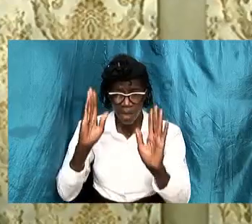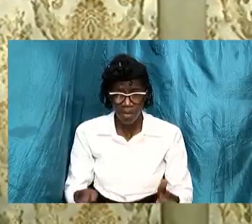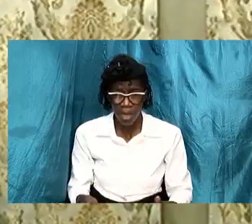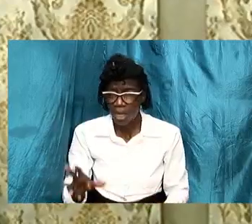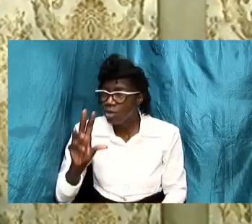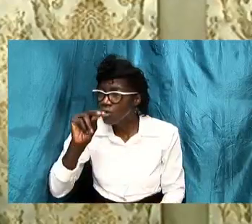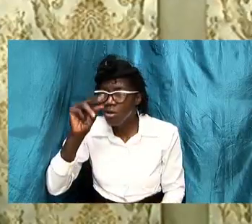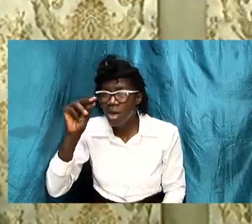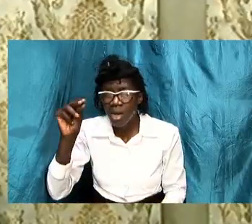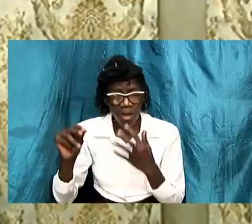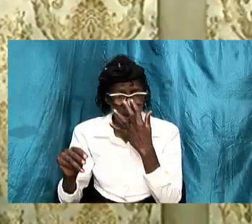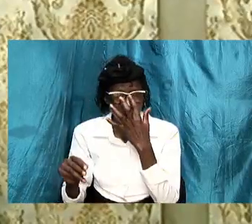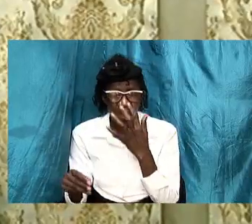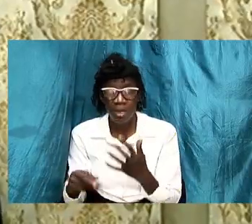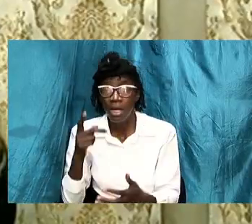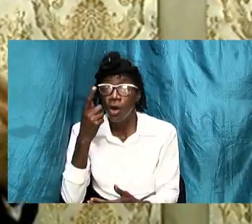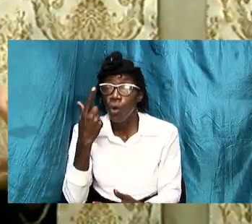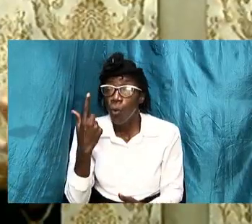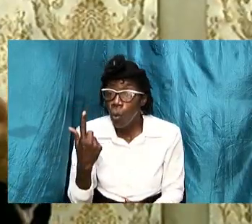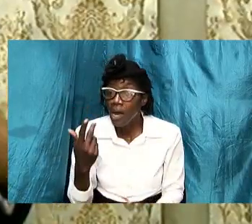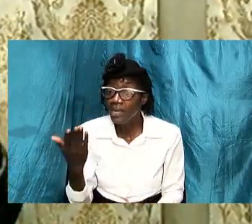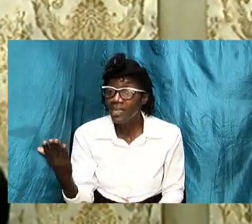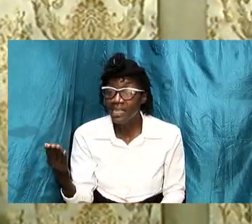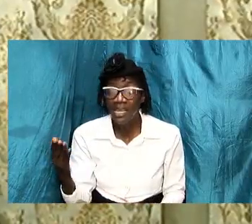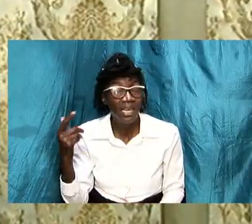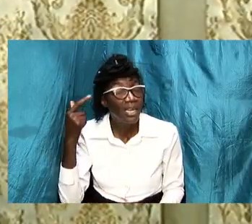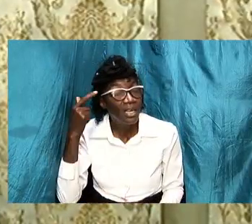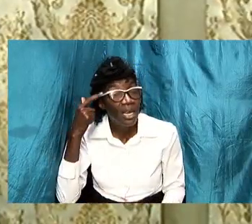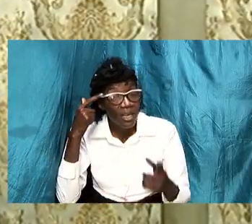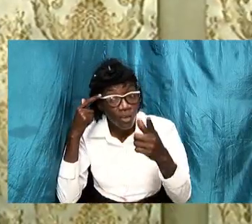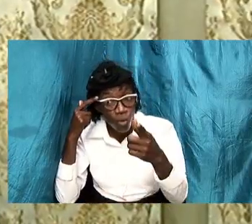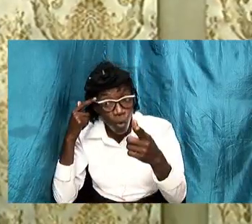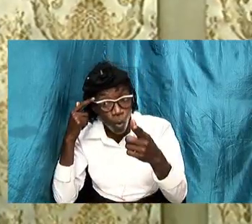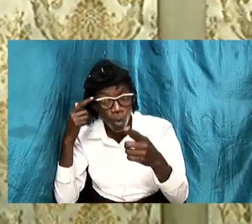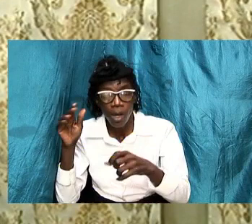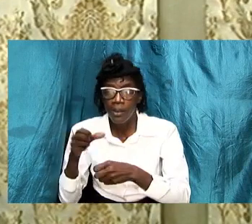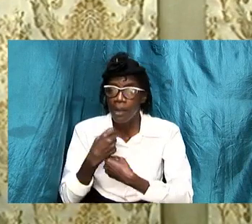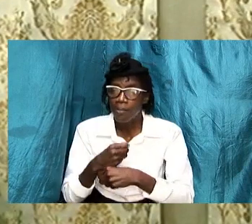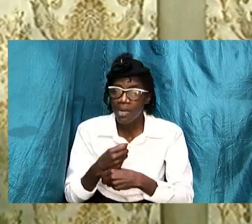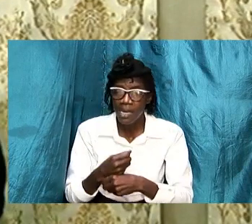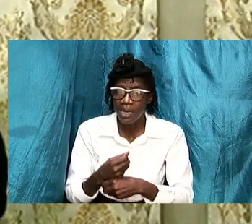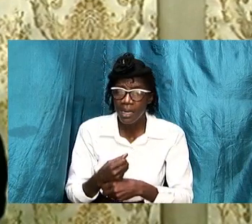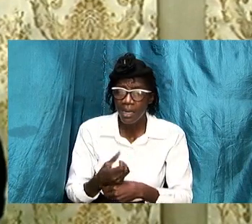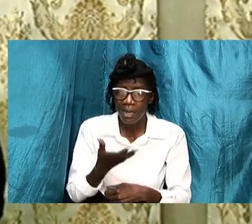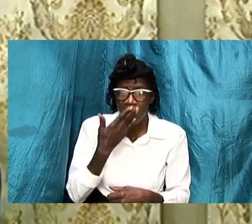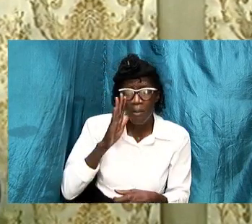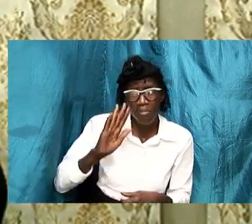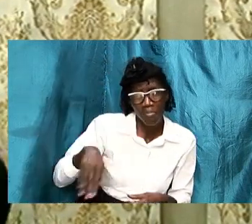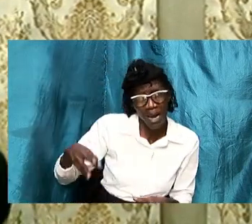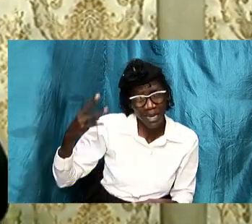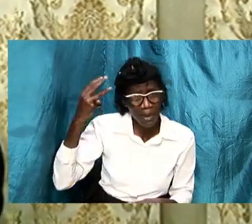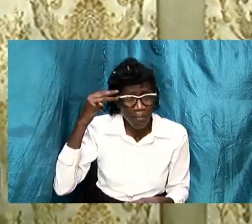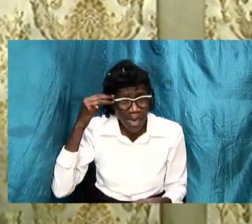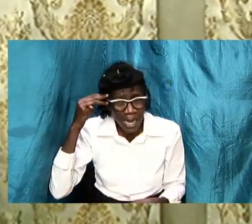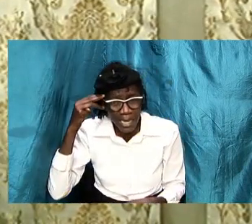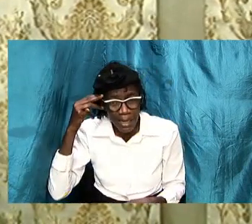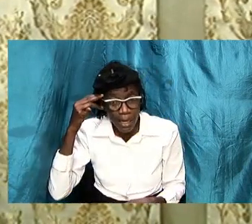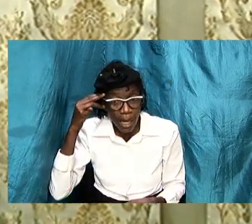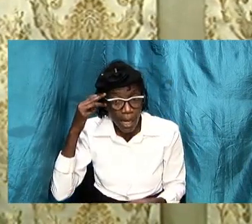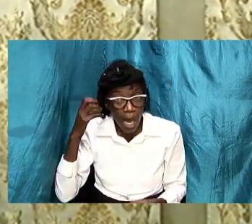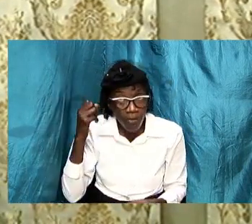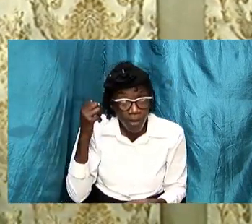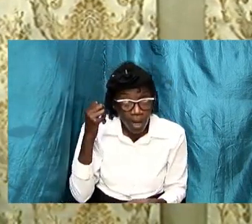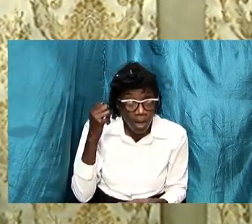but one of the things i know that have caused the negative mindset and for antennas to be raised